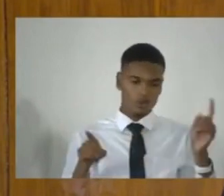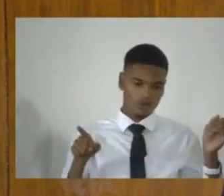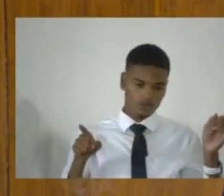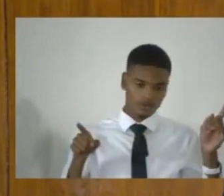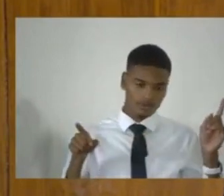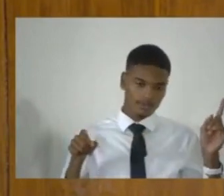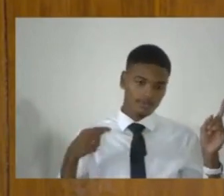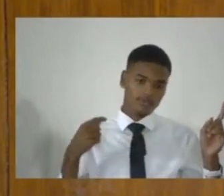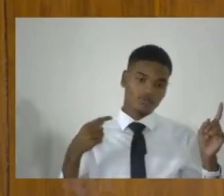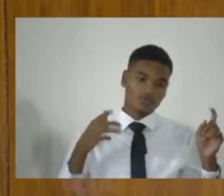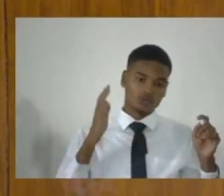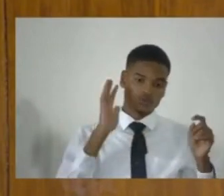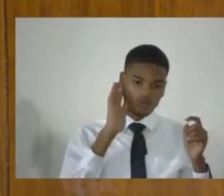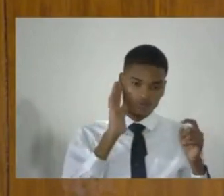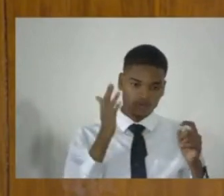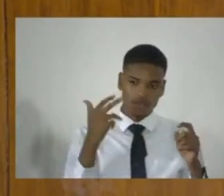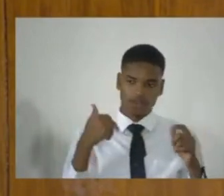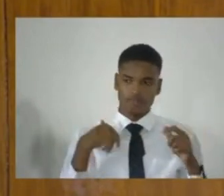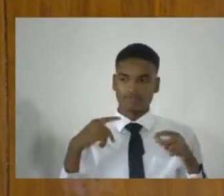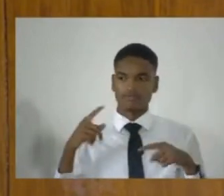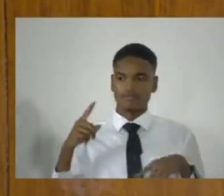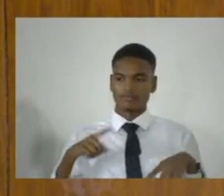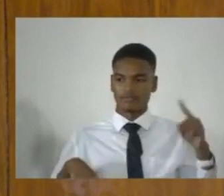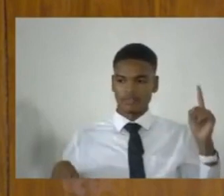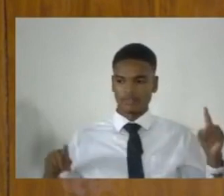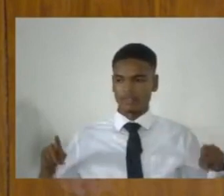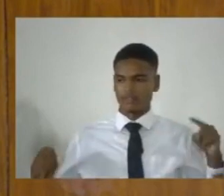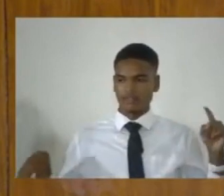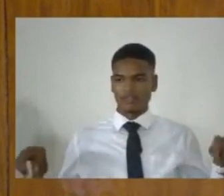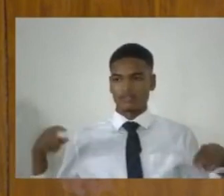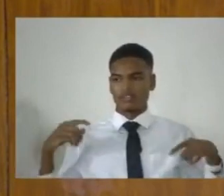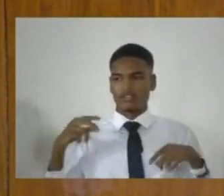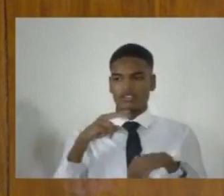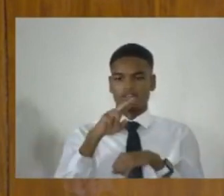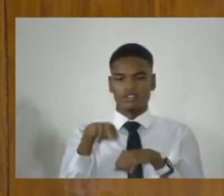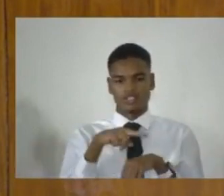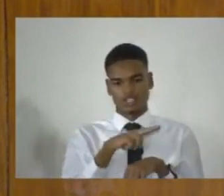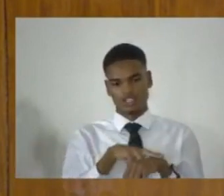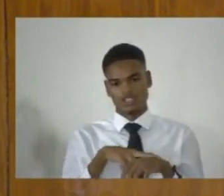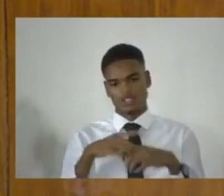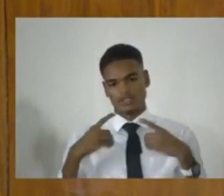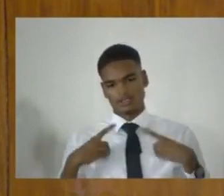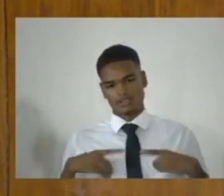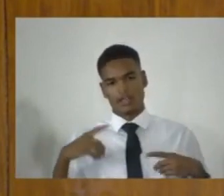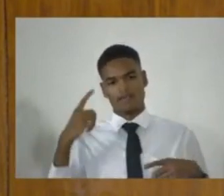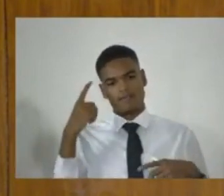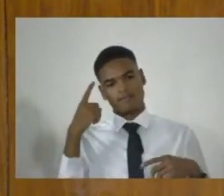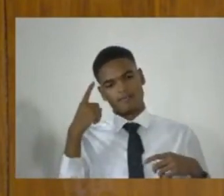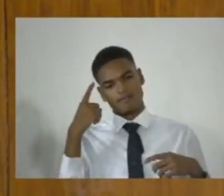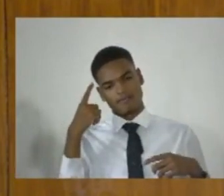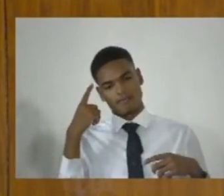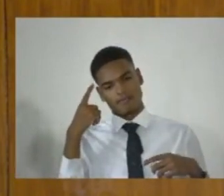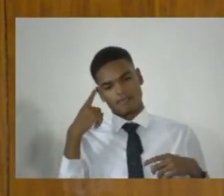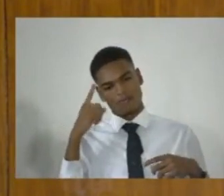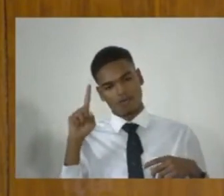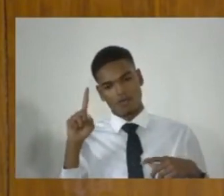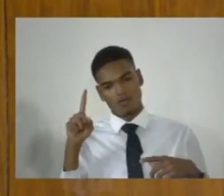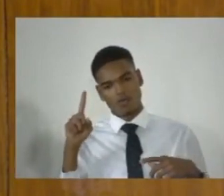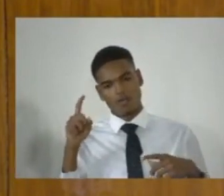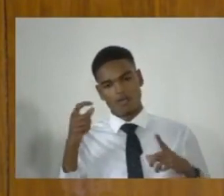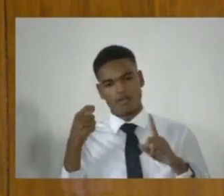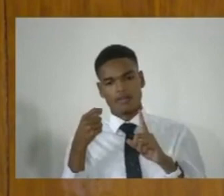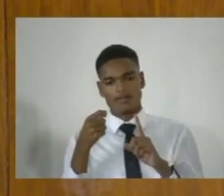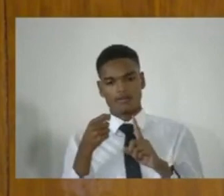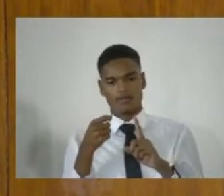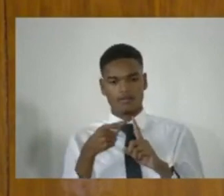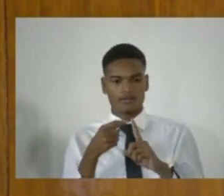with due deference to the national desire for an effective response